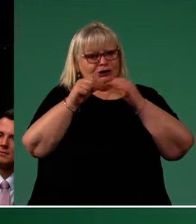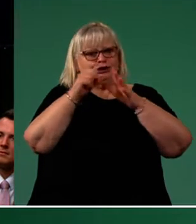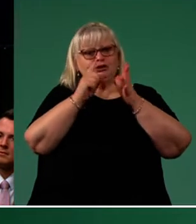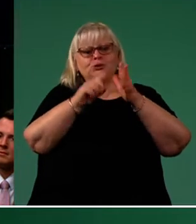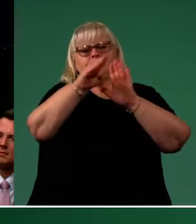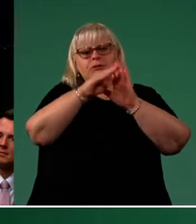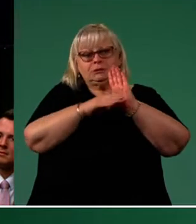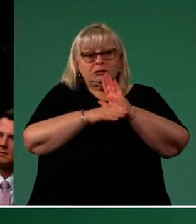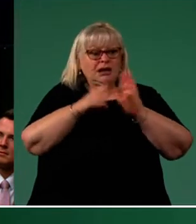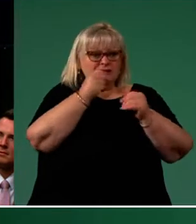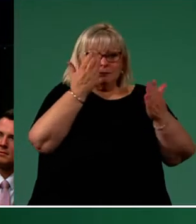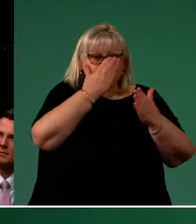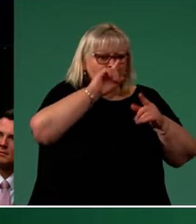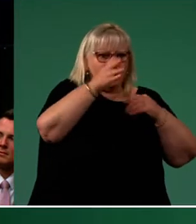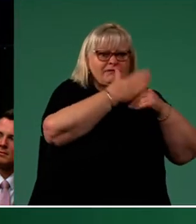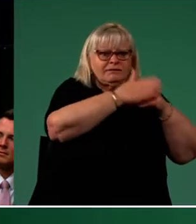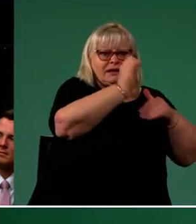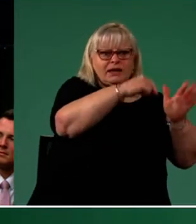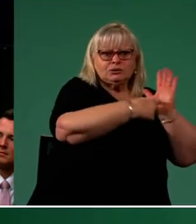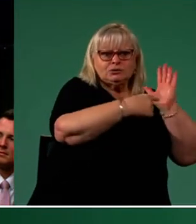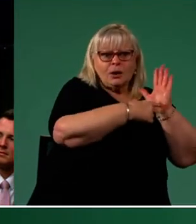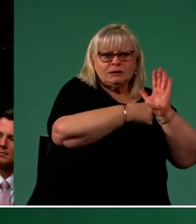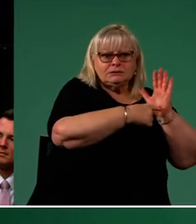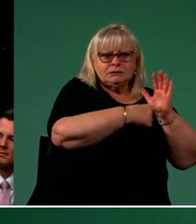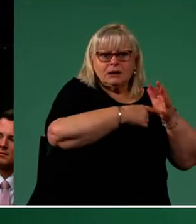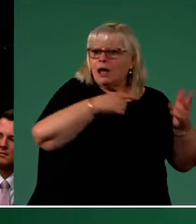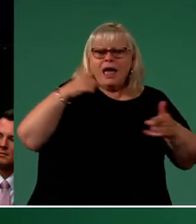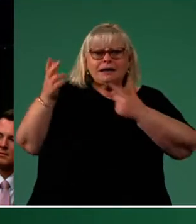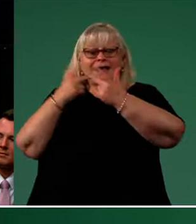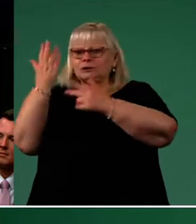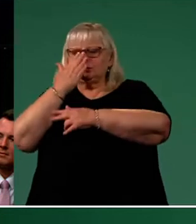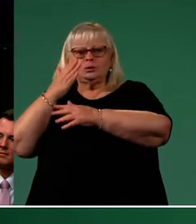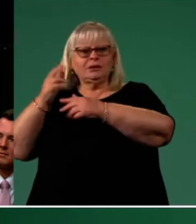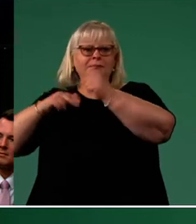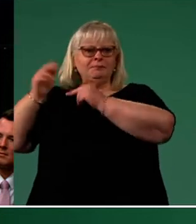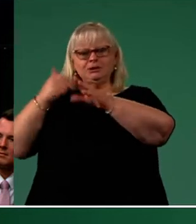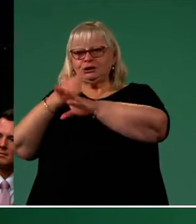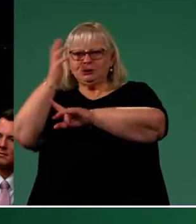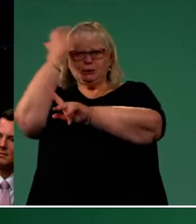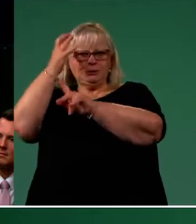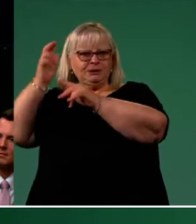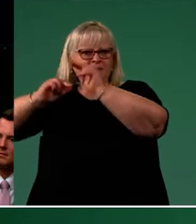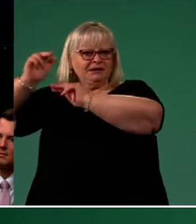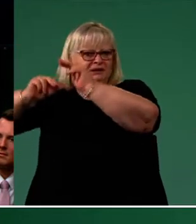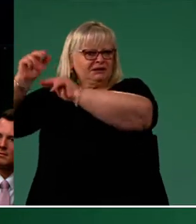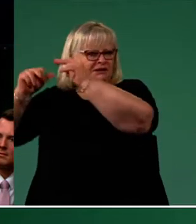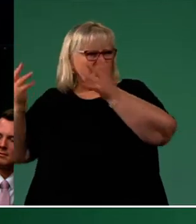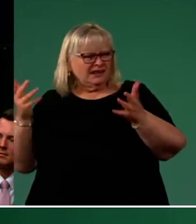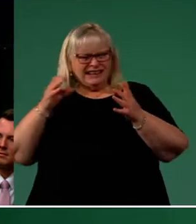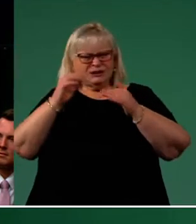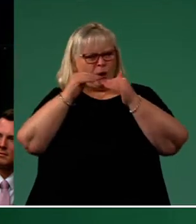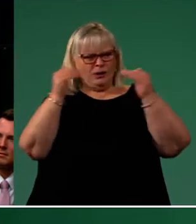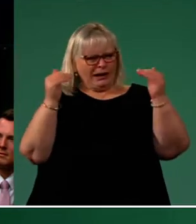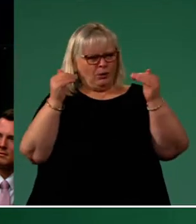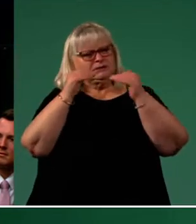where some private schools are scrambling to build new pavilions. I find this to be unfair, unsustainable and not in the national interest.